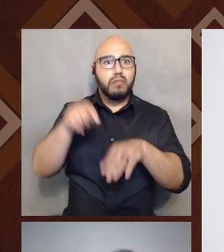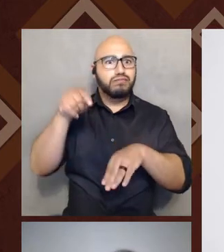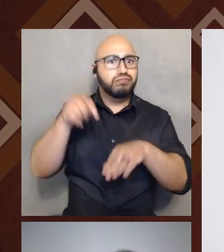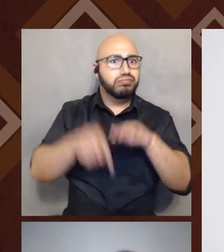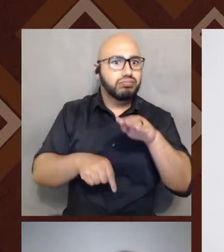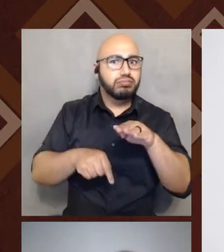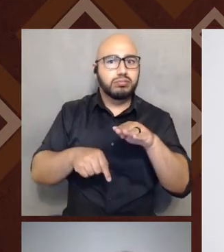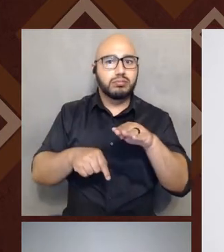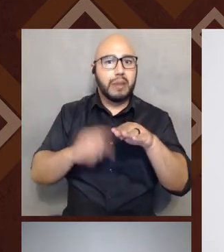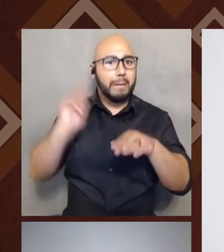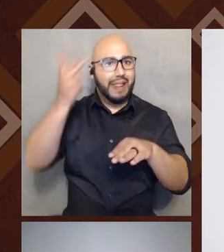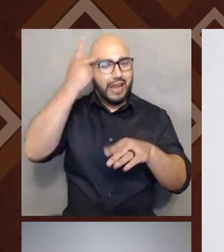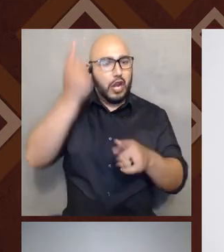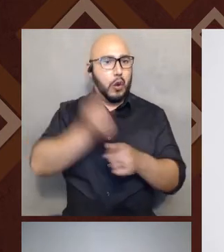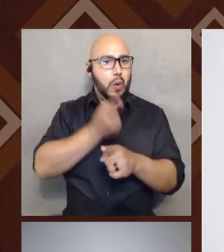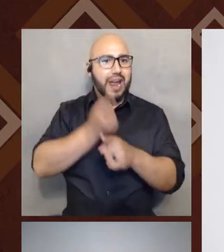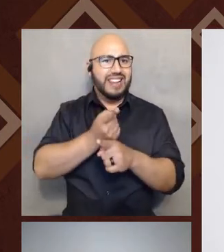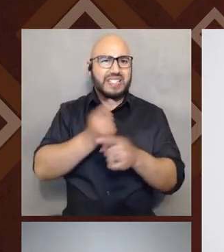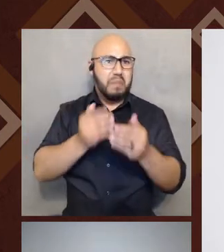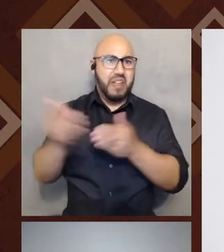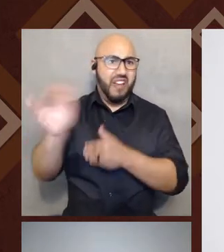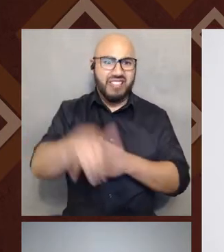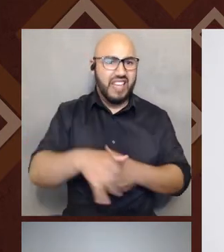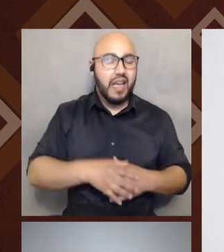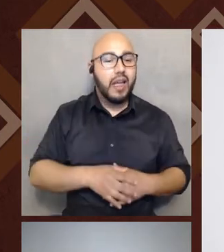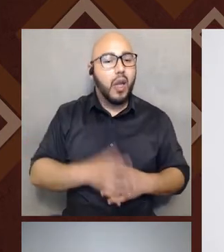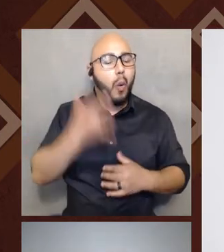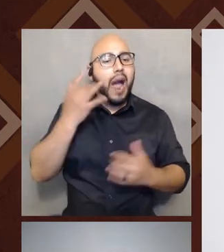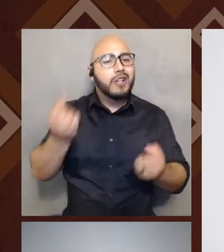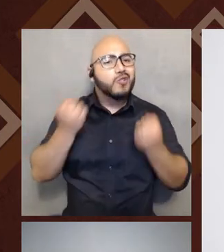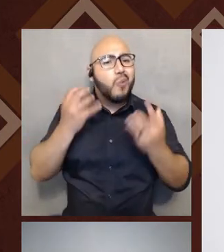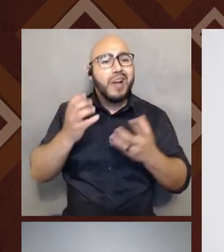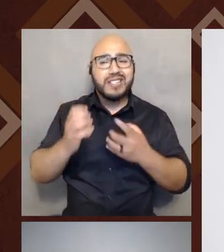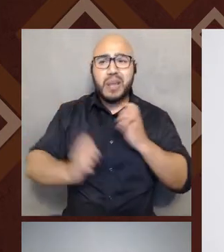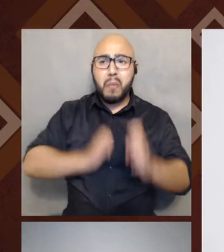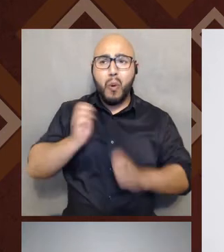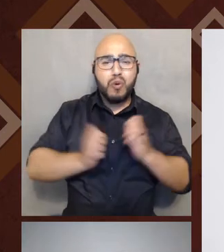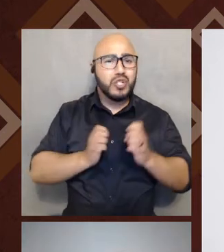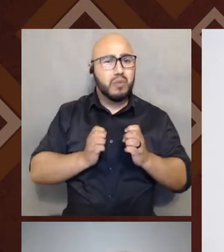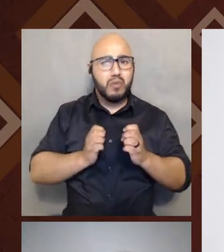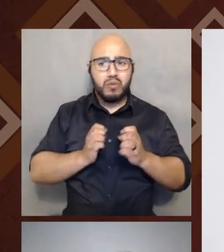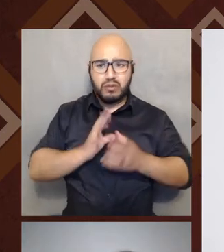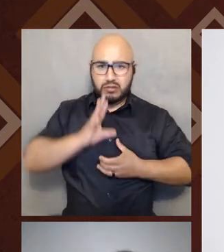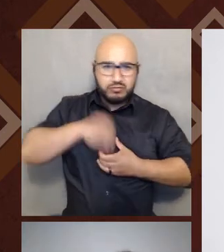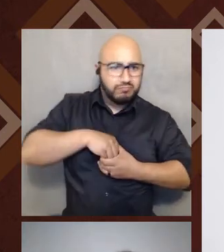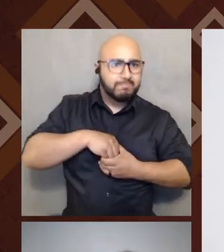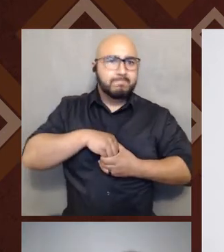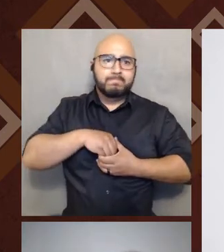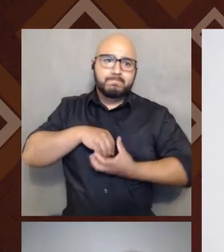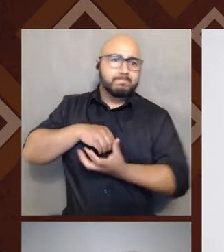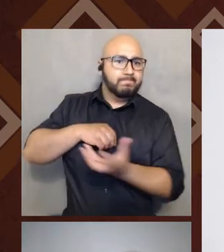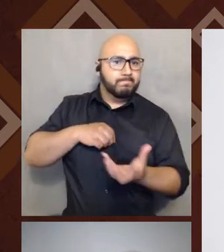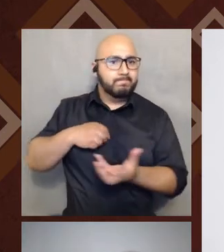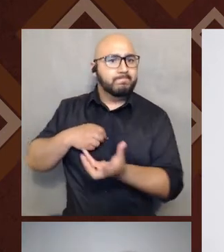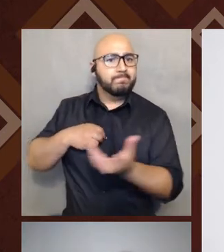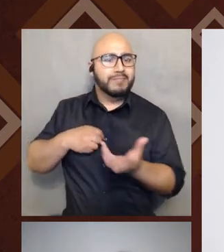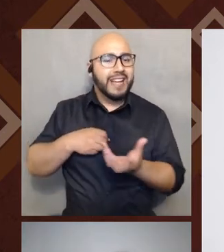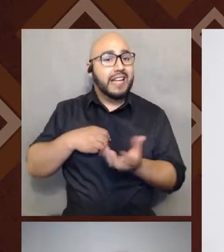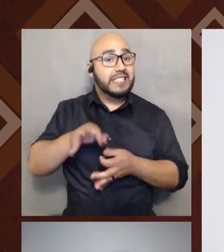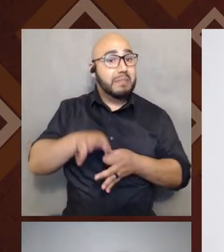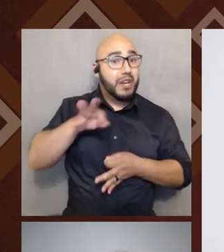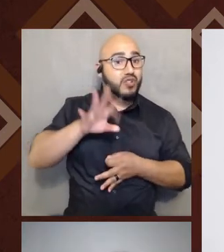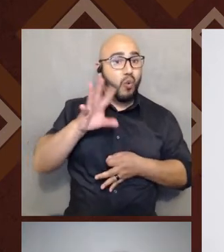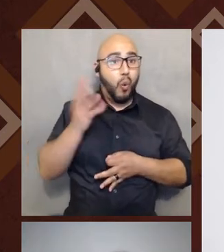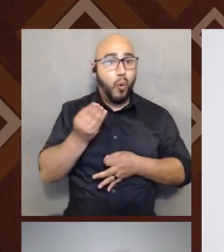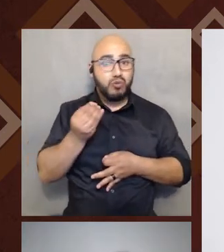being politically correct. There is actually, like, so much emotional embodiment and, um, spiritual, cultural elements that go into how people